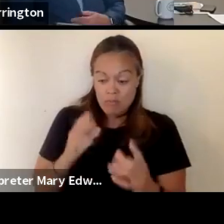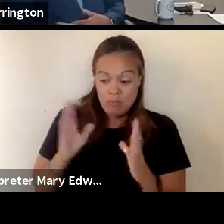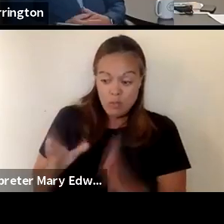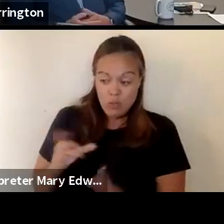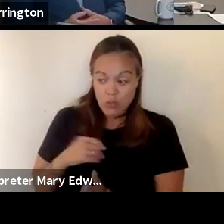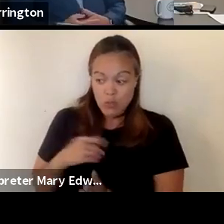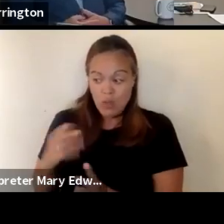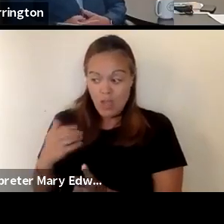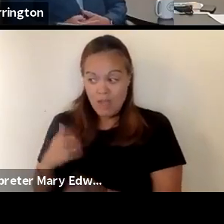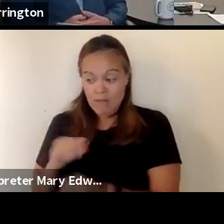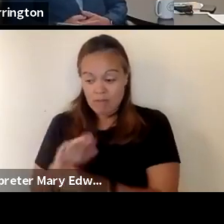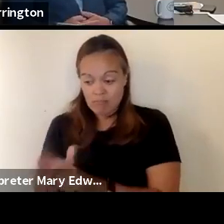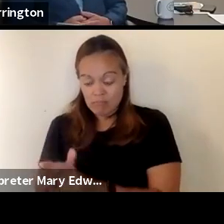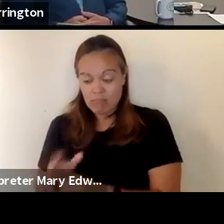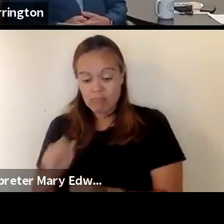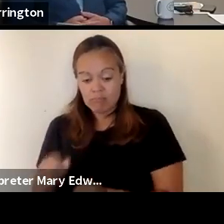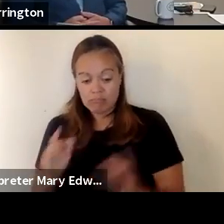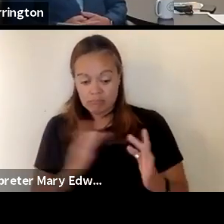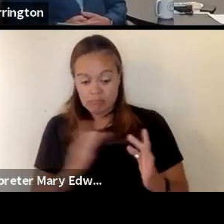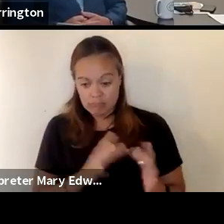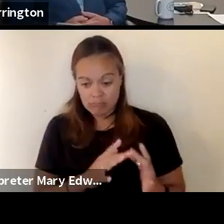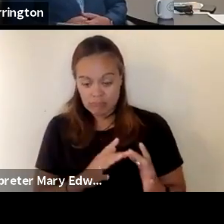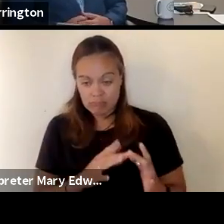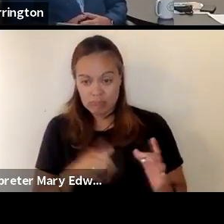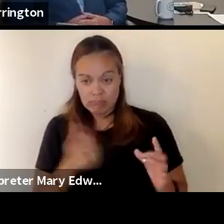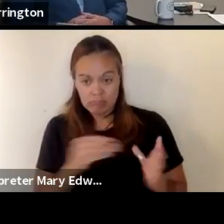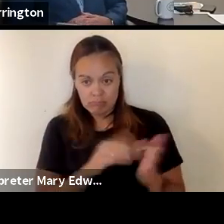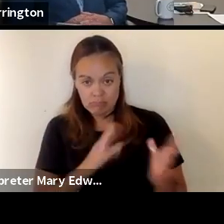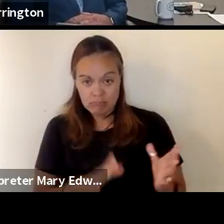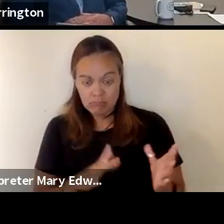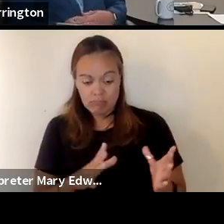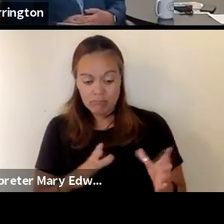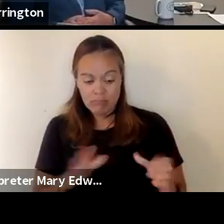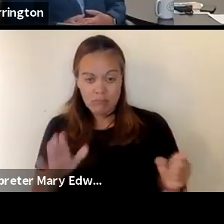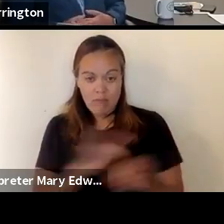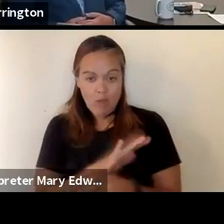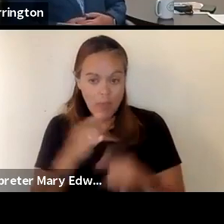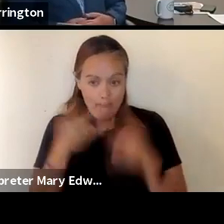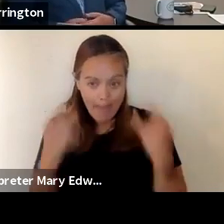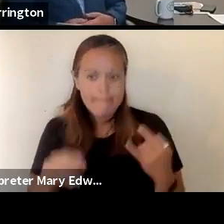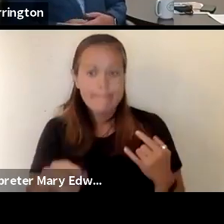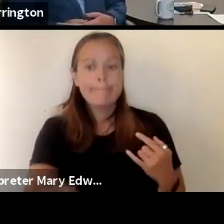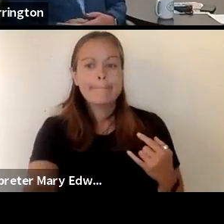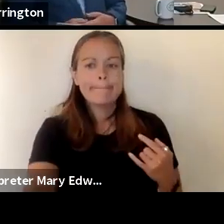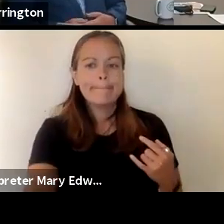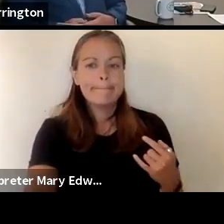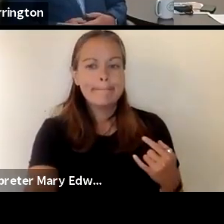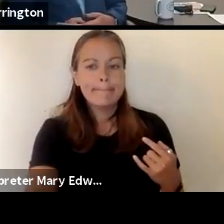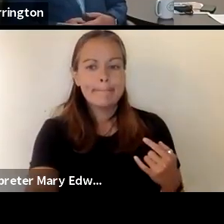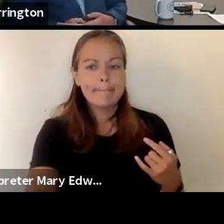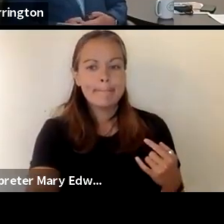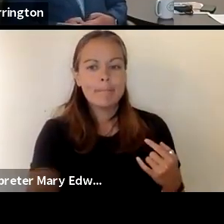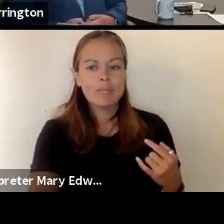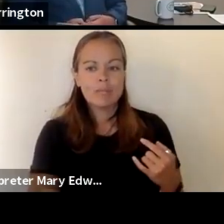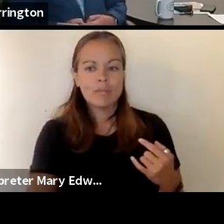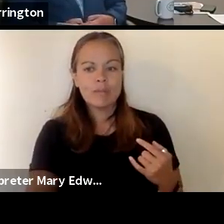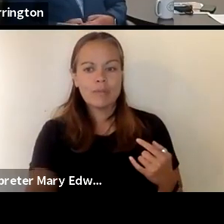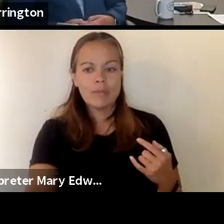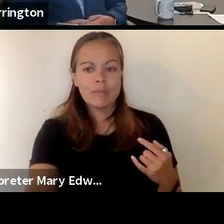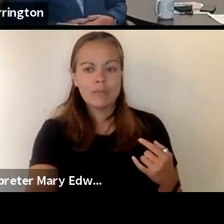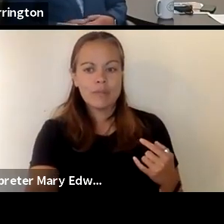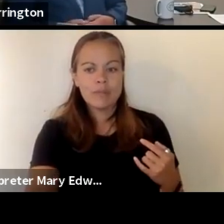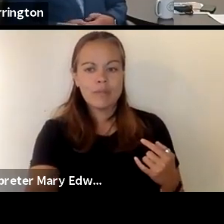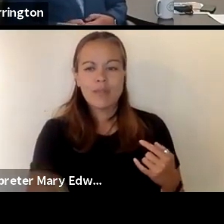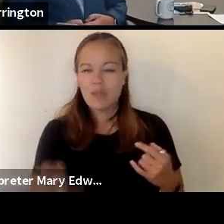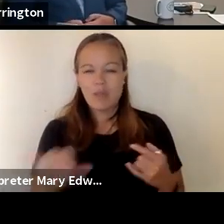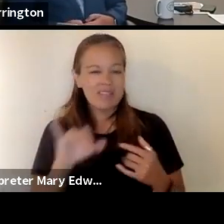infected and the contact the other student are fully masked so if that happens the student can stay in school um